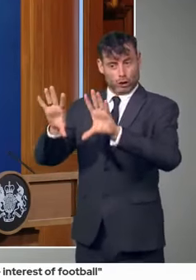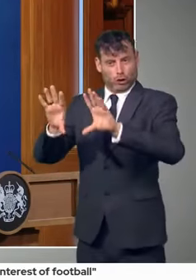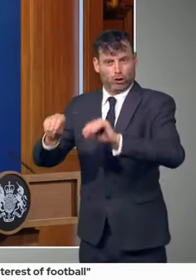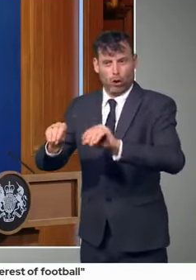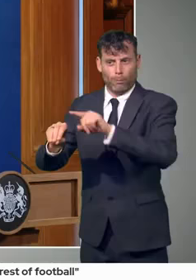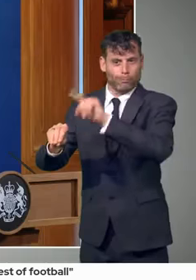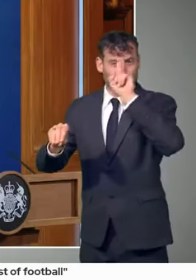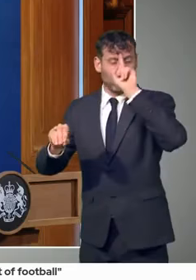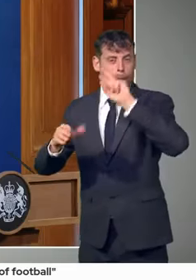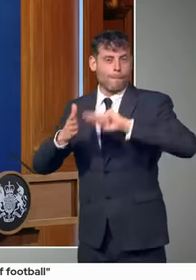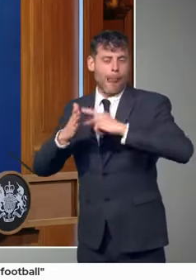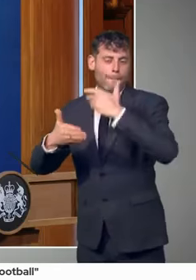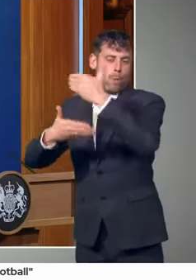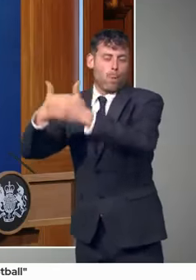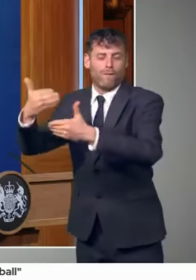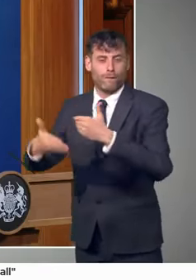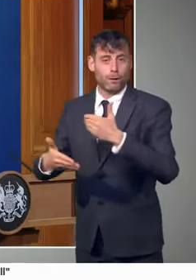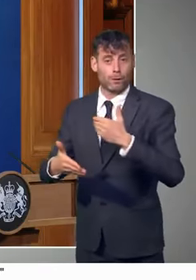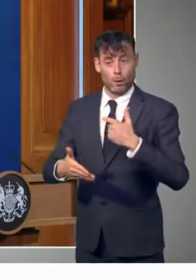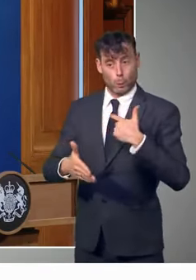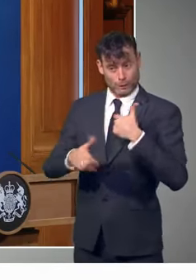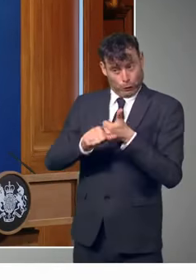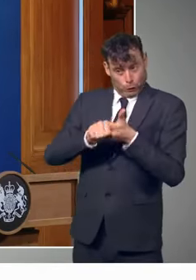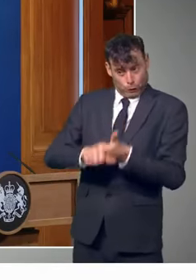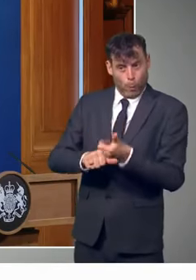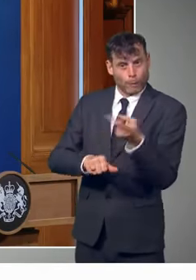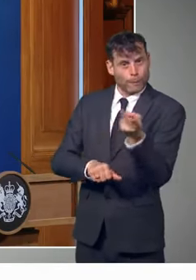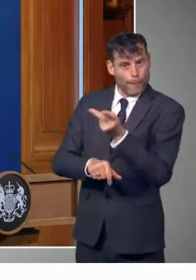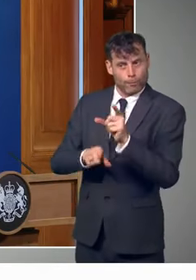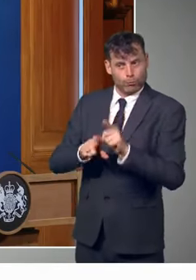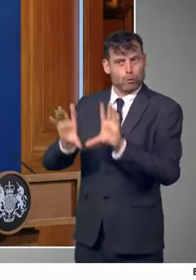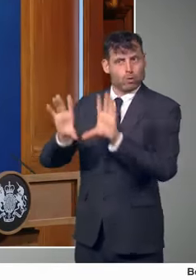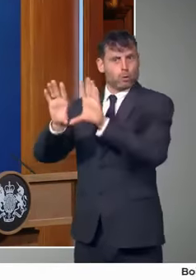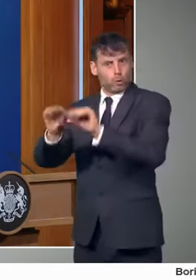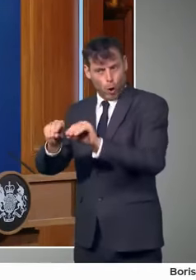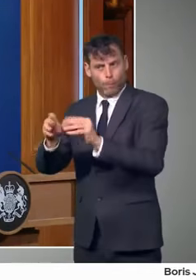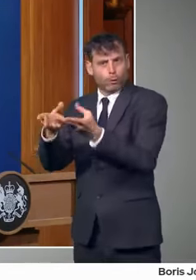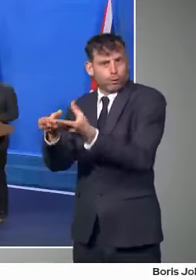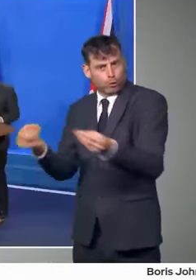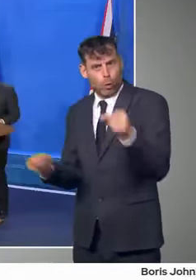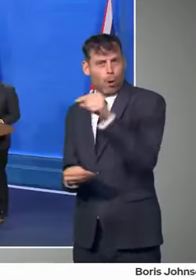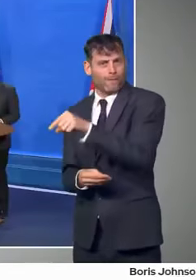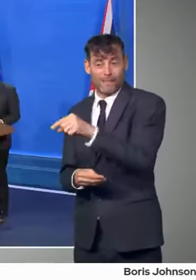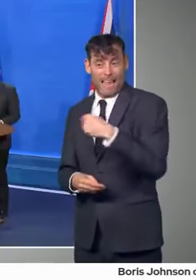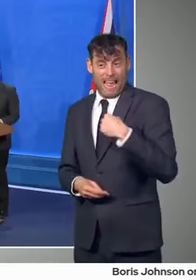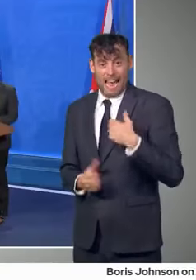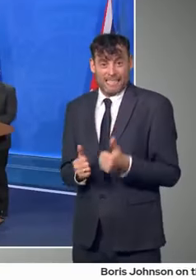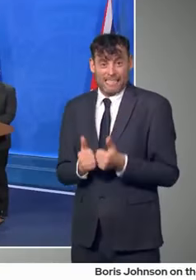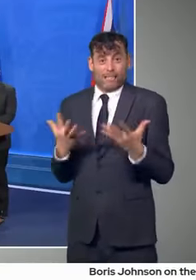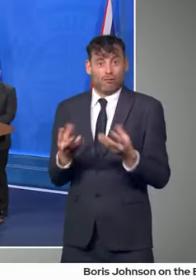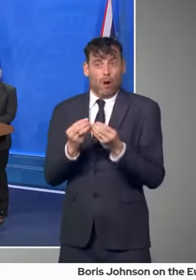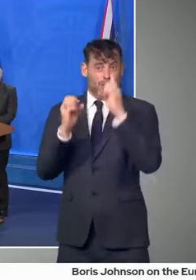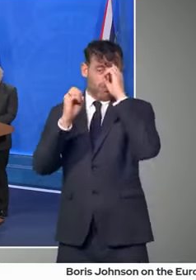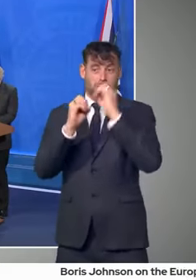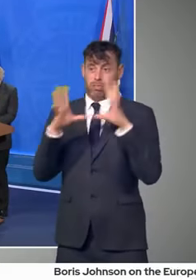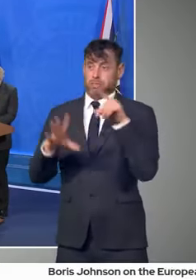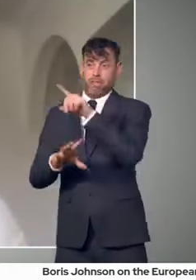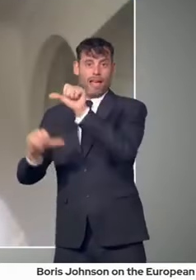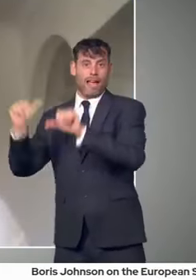it's in the interests of, of, football or of the, or of the fans. Let's go to Jessica Elgott of The Guardian.